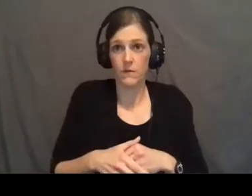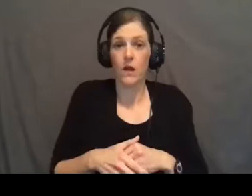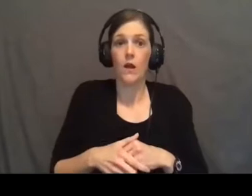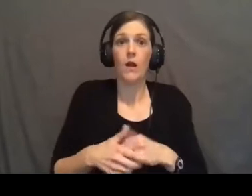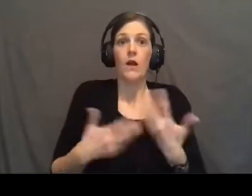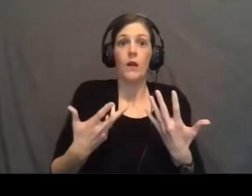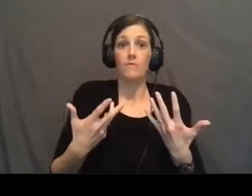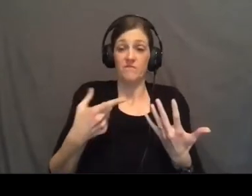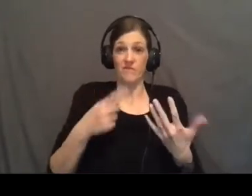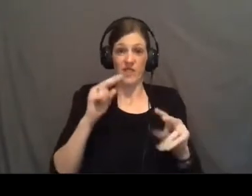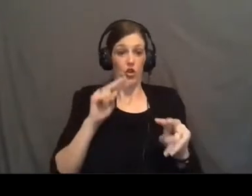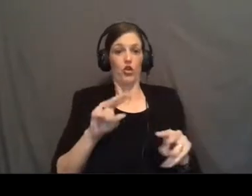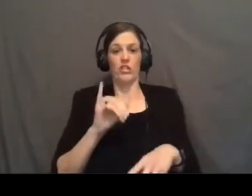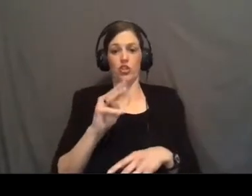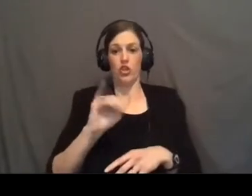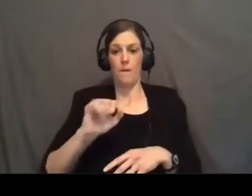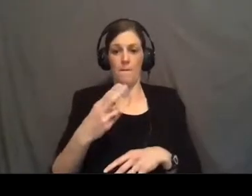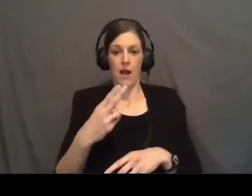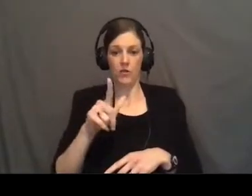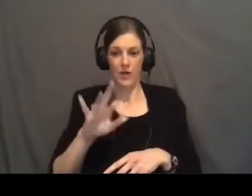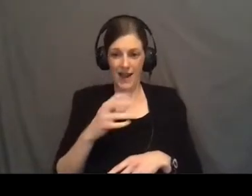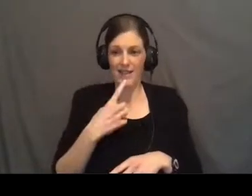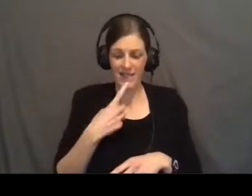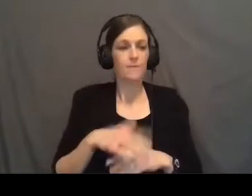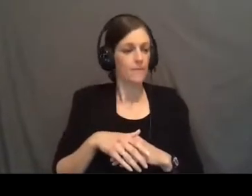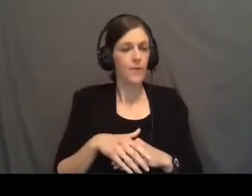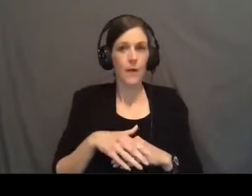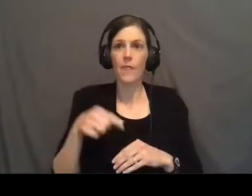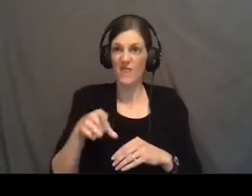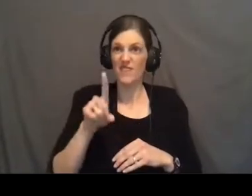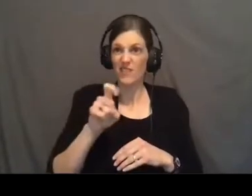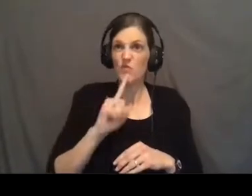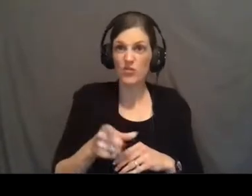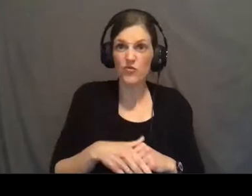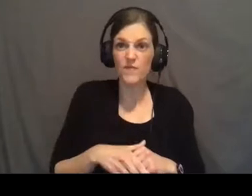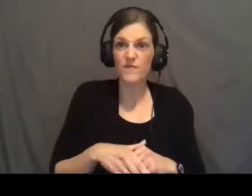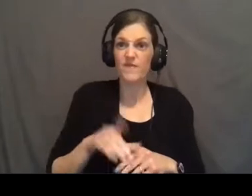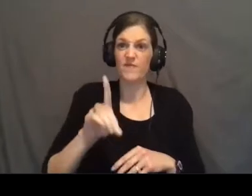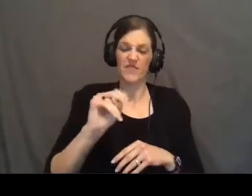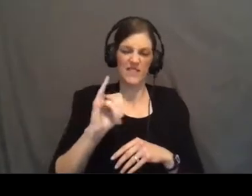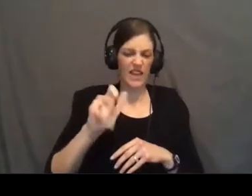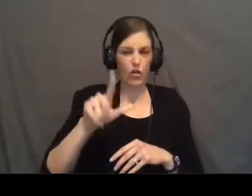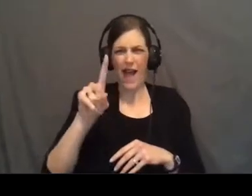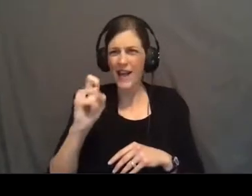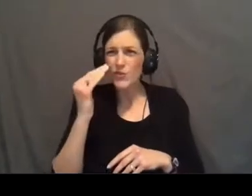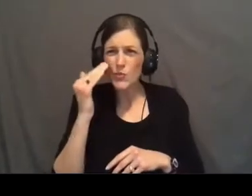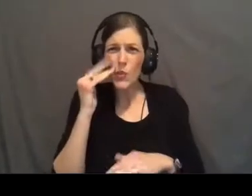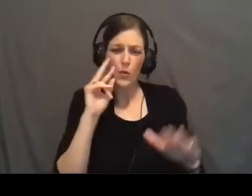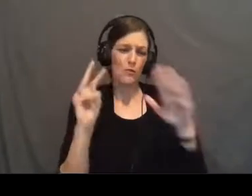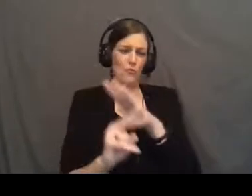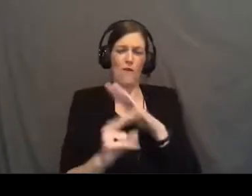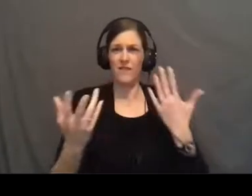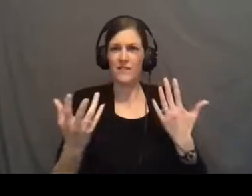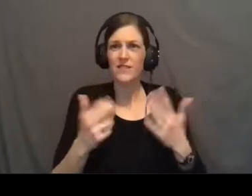And he looked at Jeremiah 29 and said, this has to be true. Daniel had to have known this prophecy because